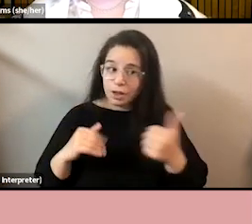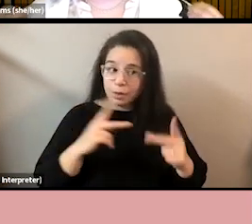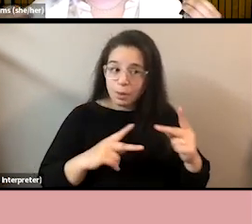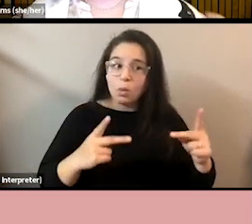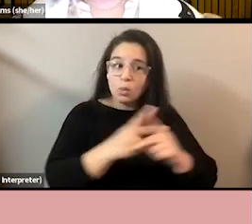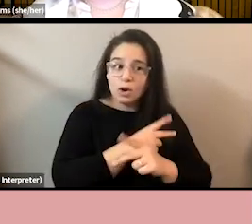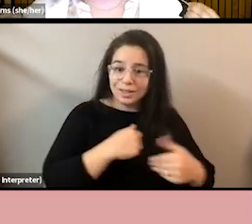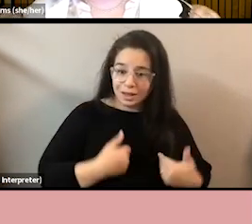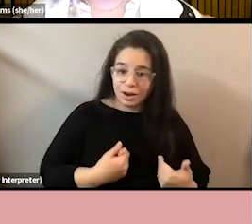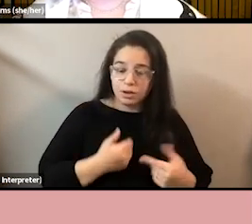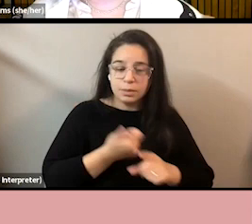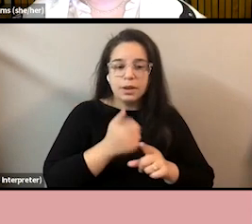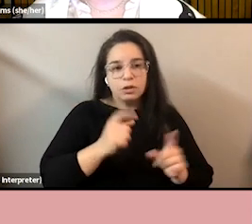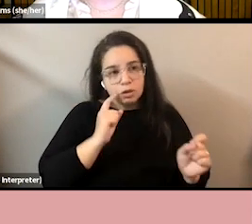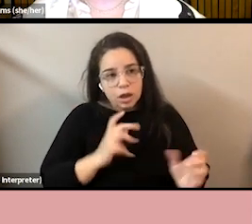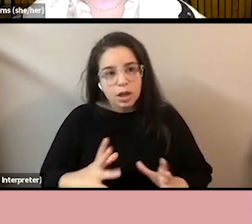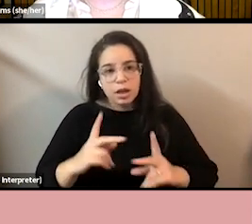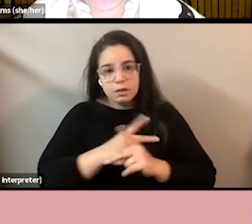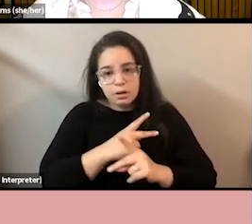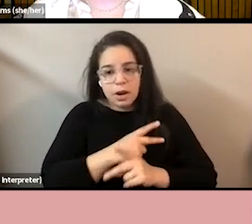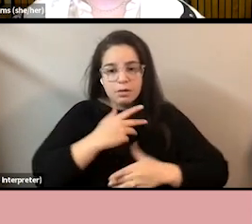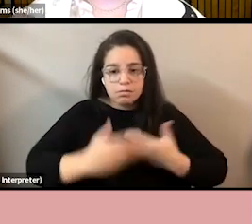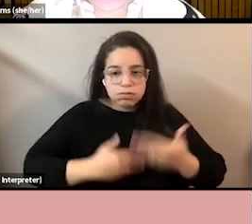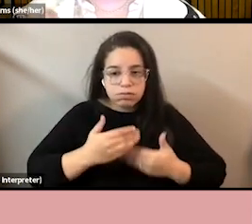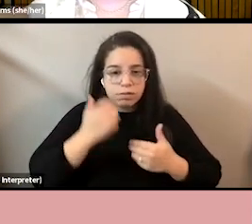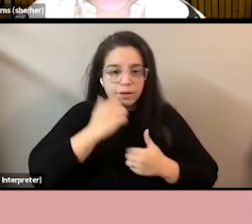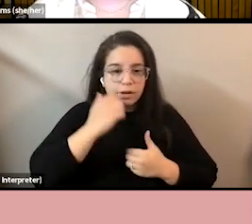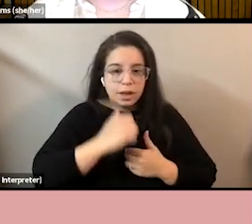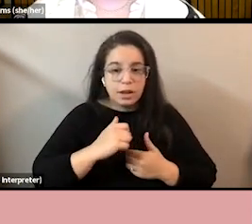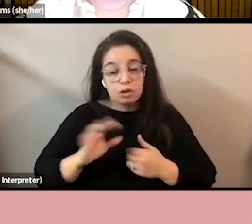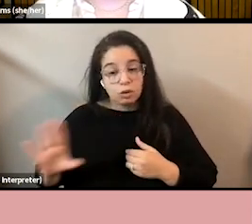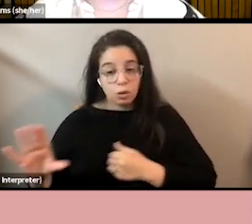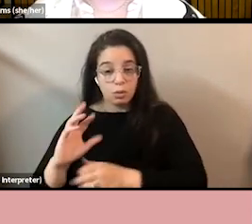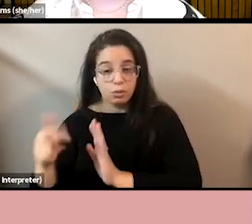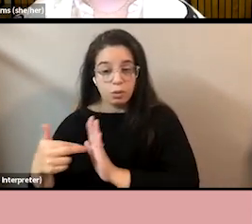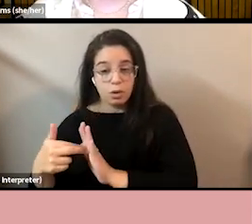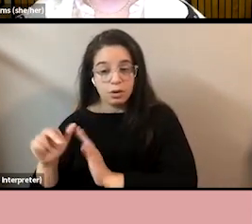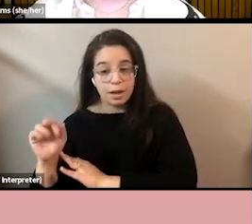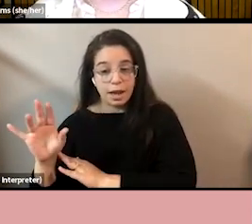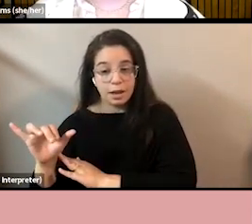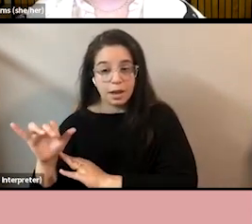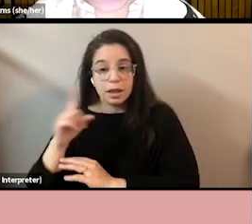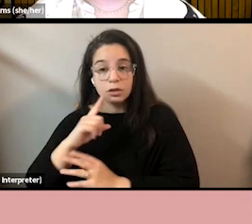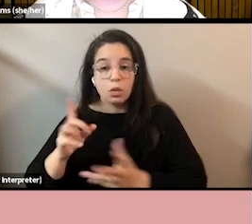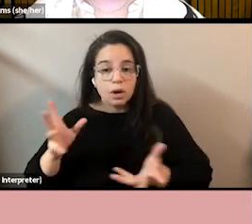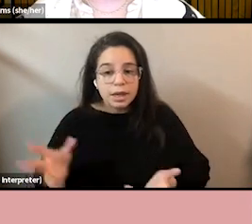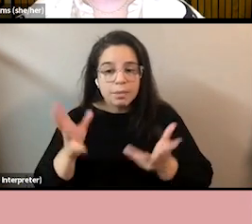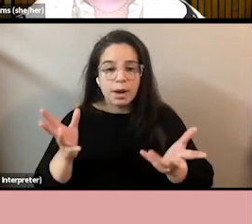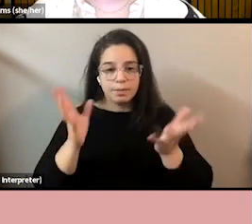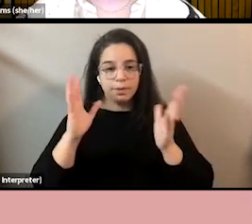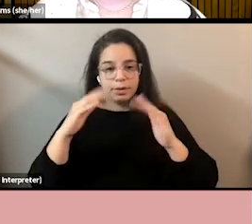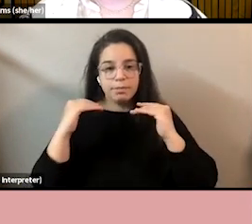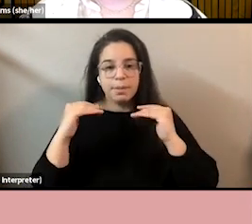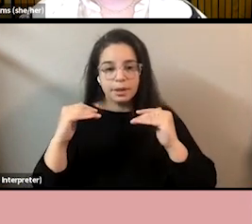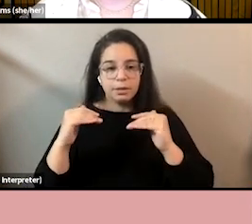who has to strategize and feel this every day of their lives. And so your job as an ally is to keep up the momentum. Your